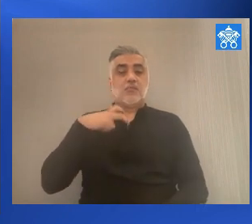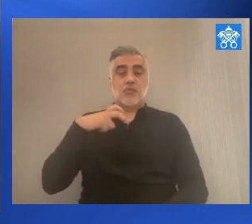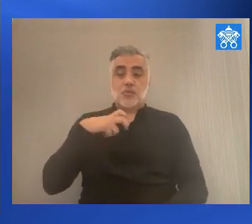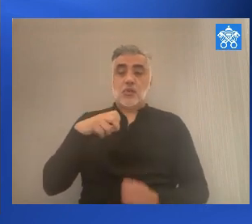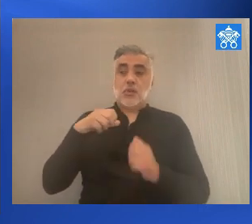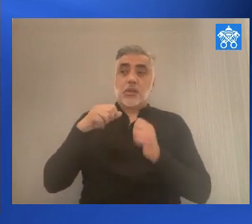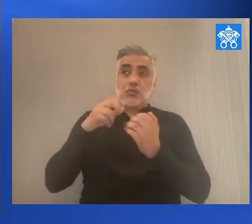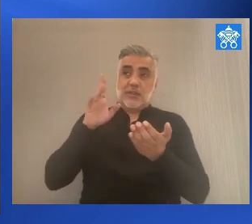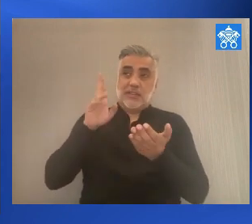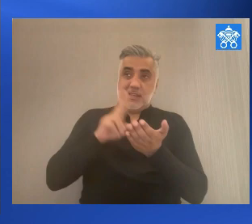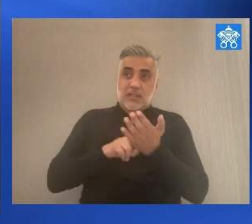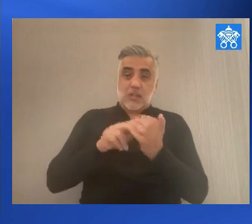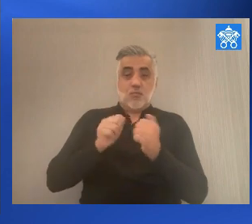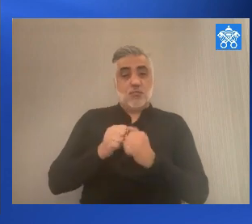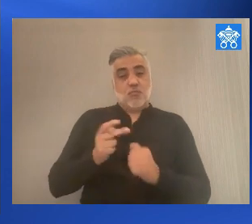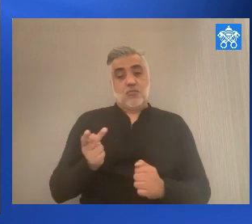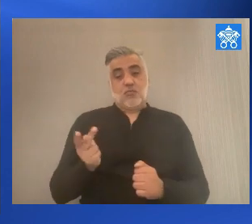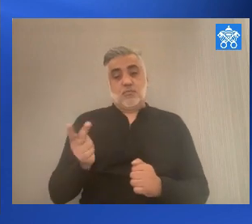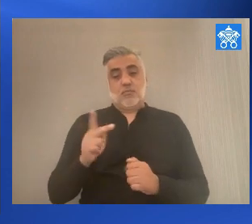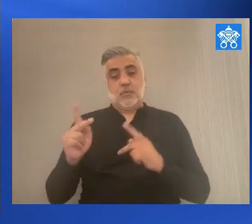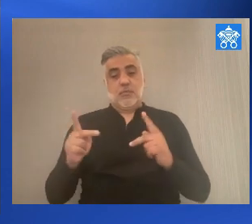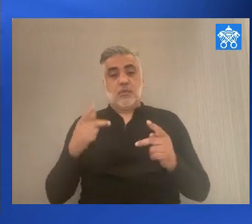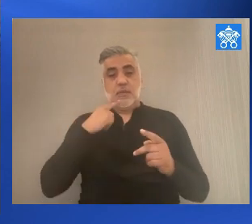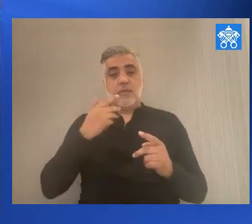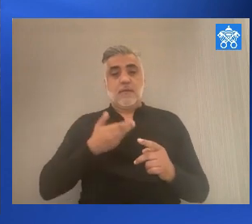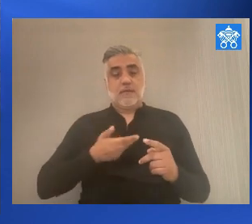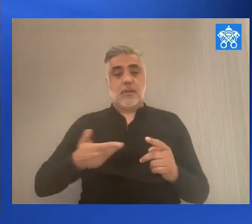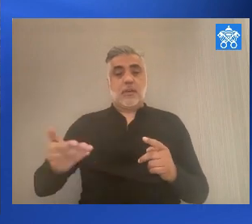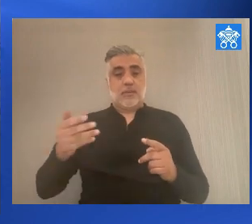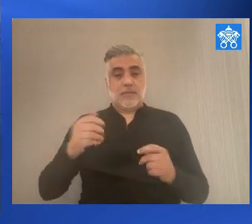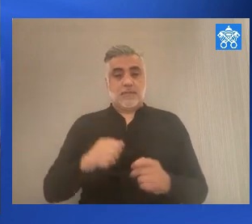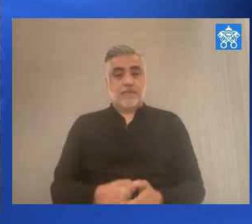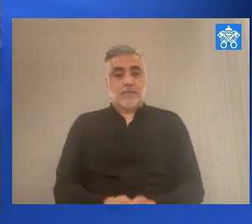invited from Portugal.